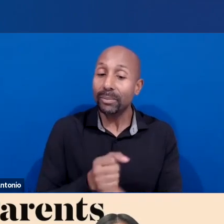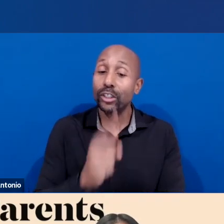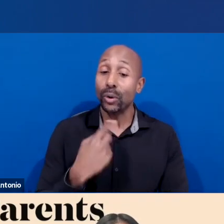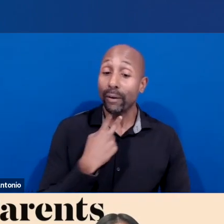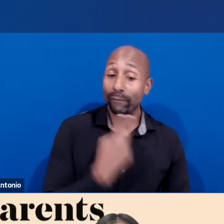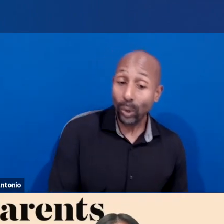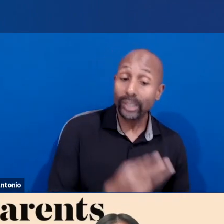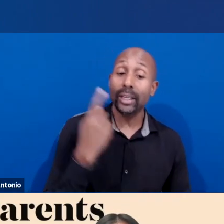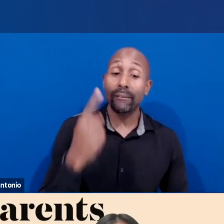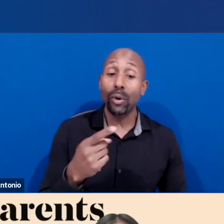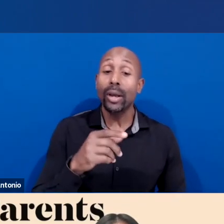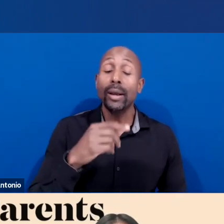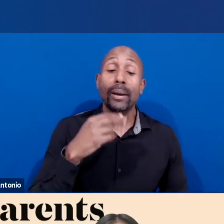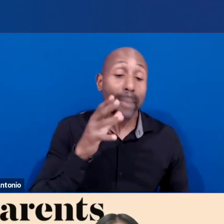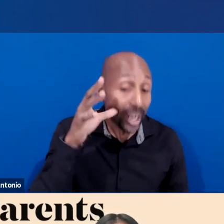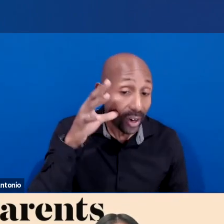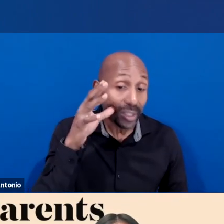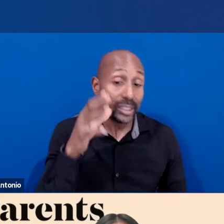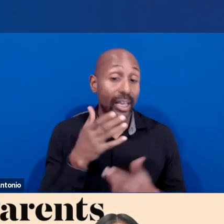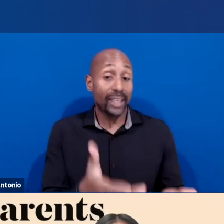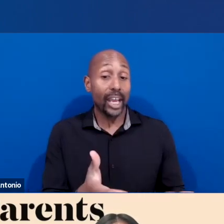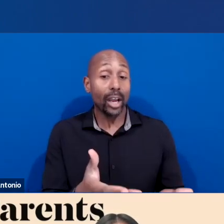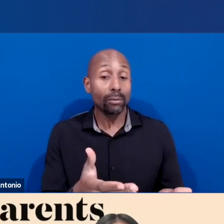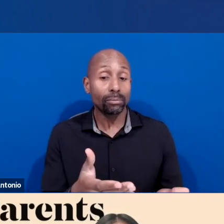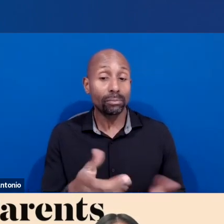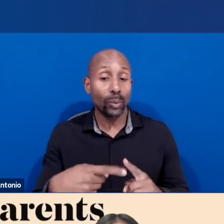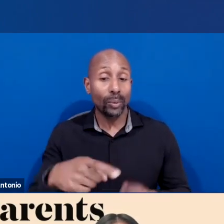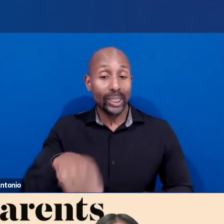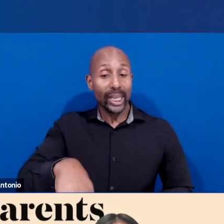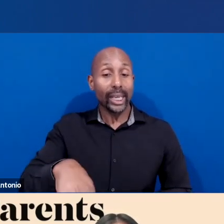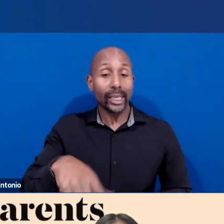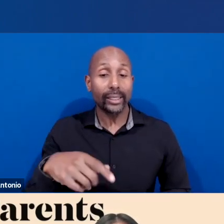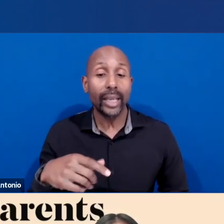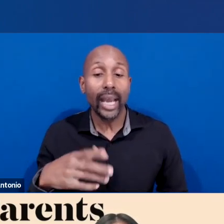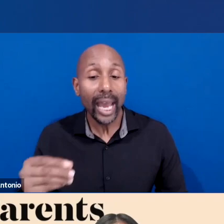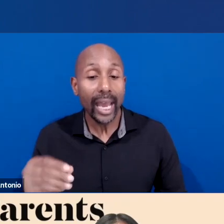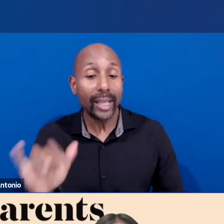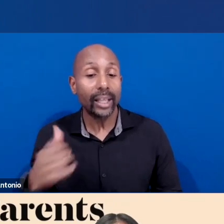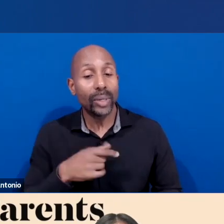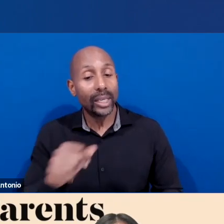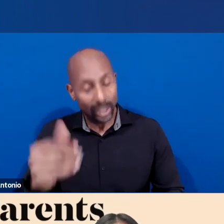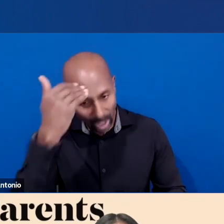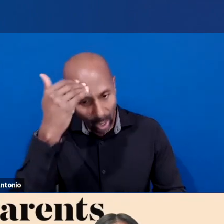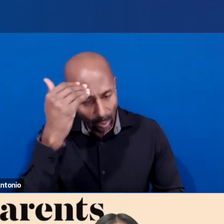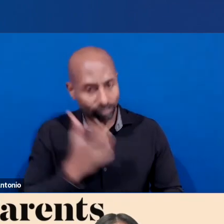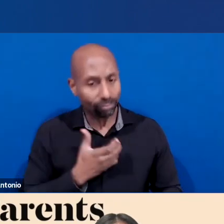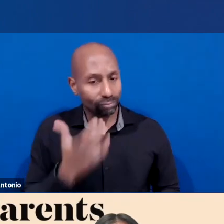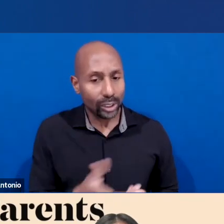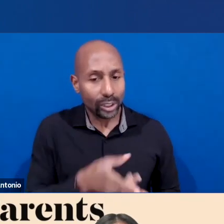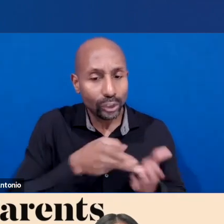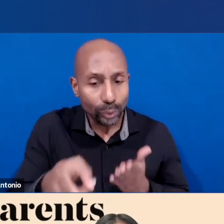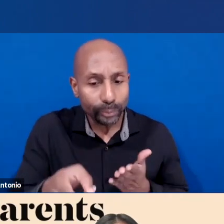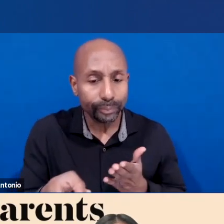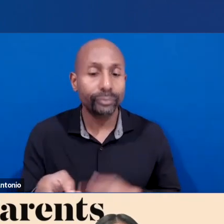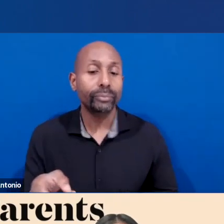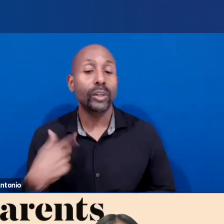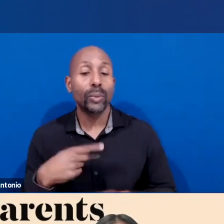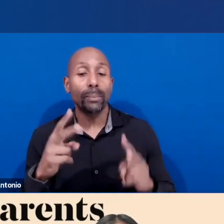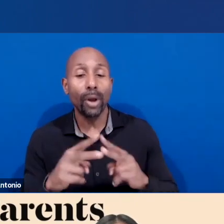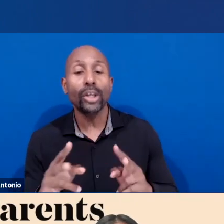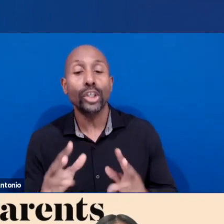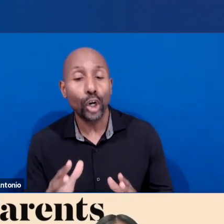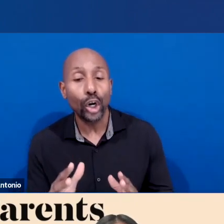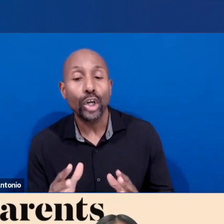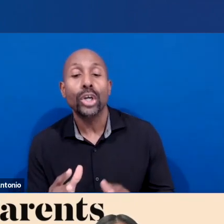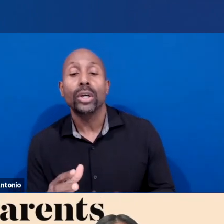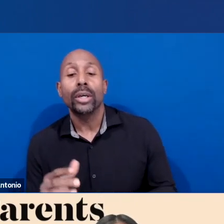allows us to place a spotlight on equity. I'll tell you, as a parent, it was hard to come back post-pandemic. I